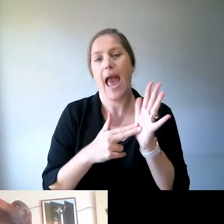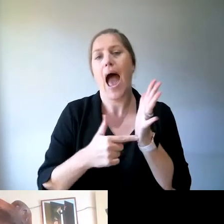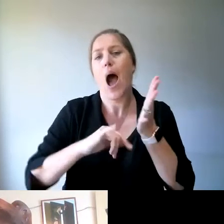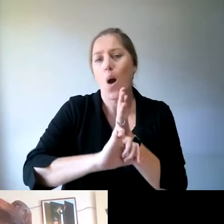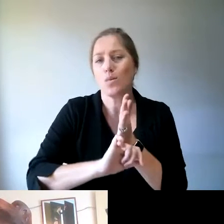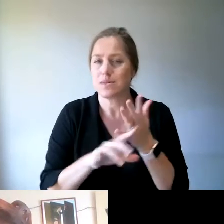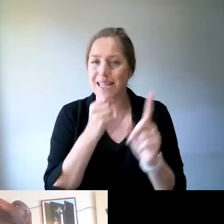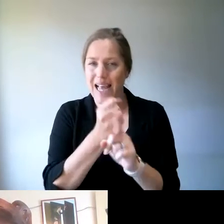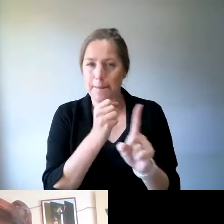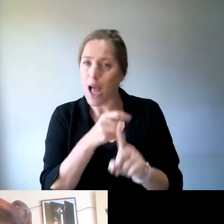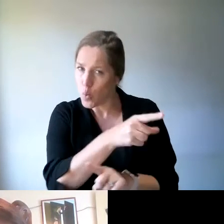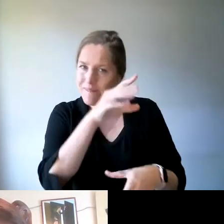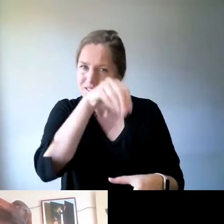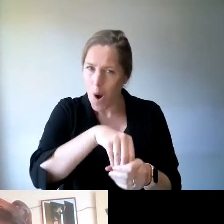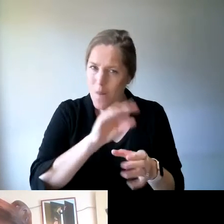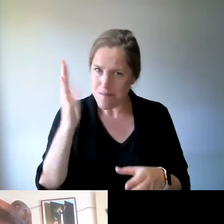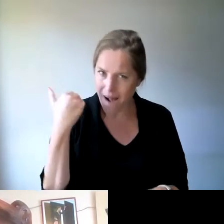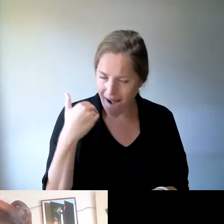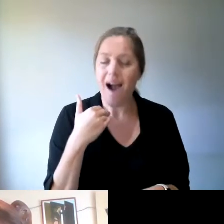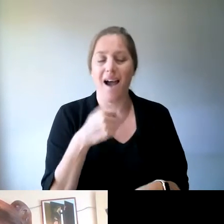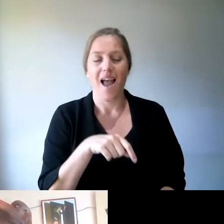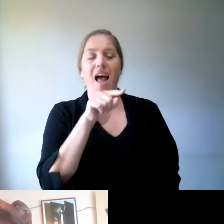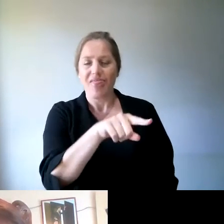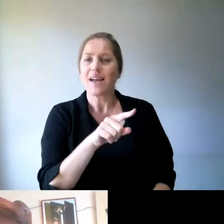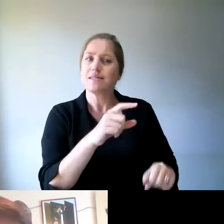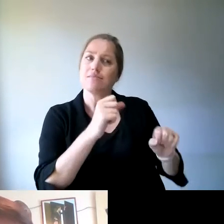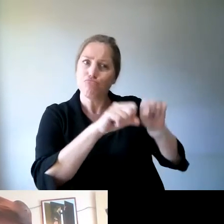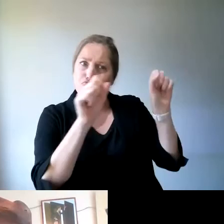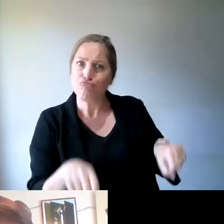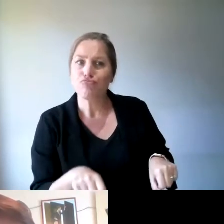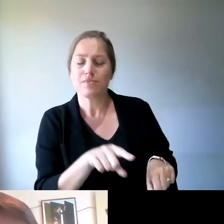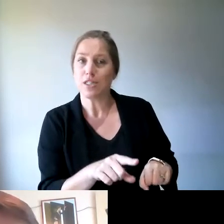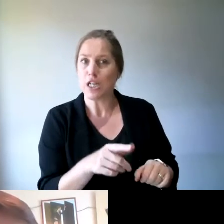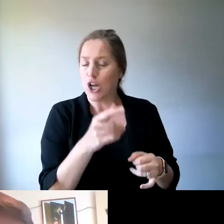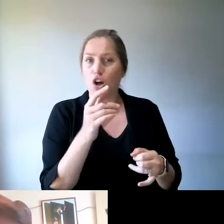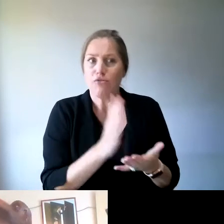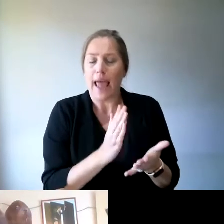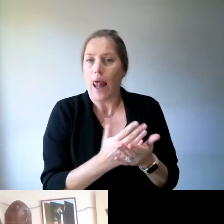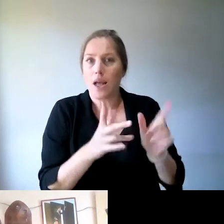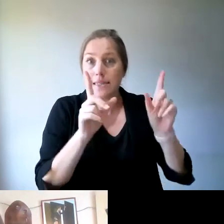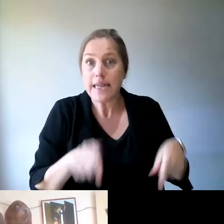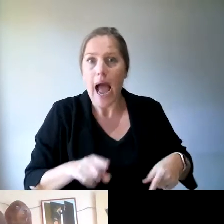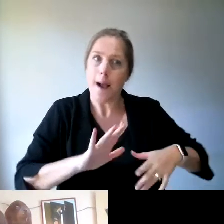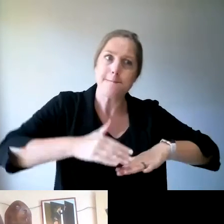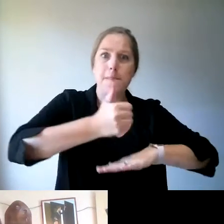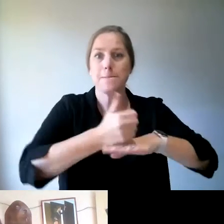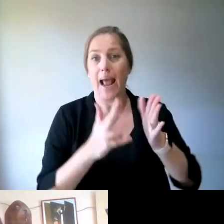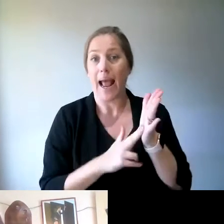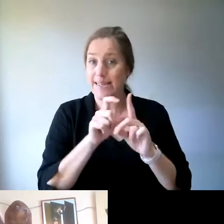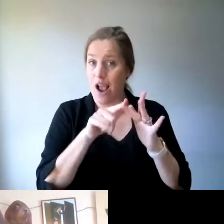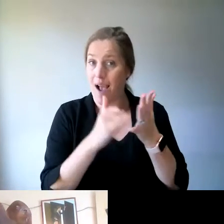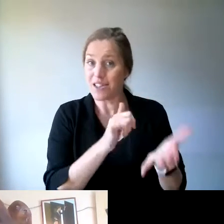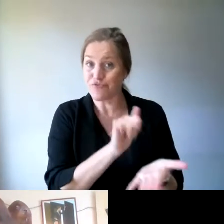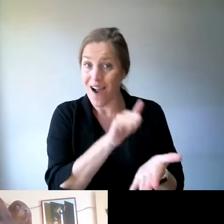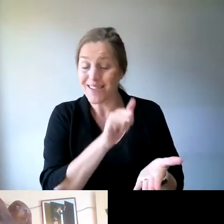mentioned that that was the campaign that really paved the way for the establishment of the NDIS. So, I was really keen to hear from you.